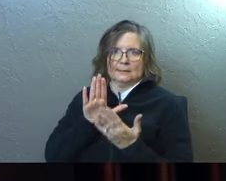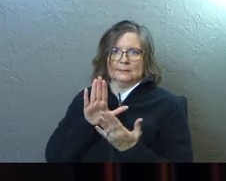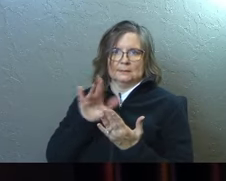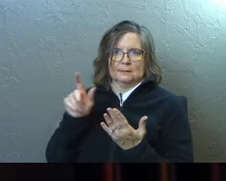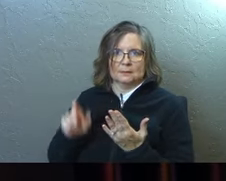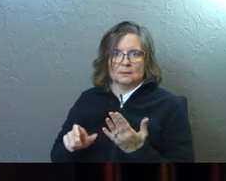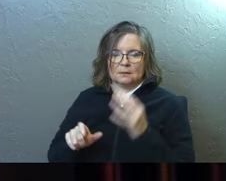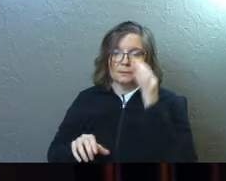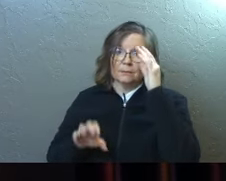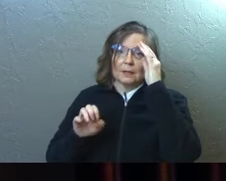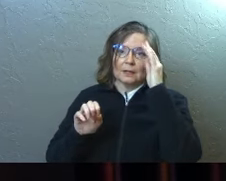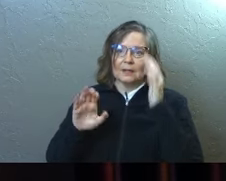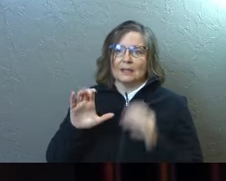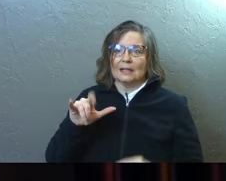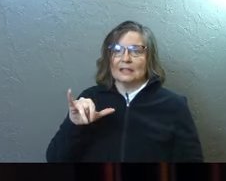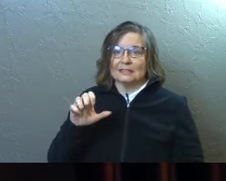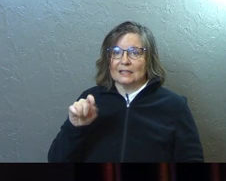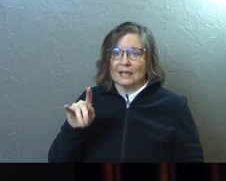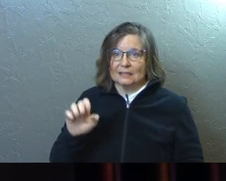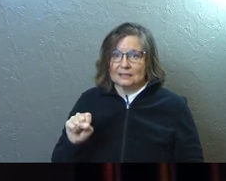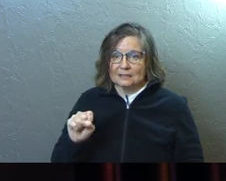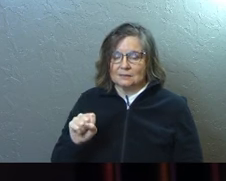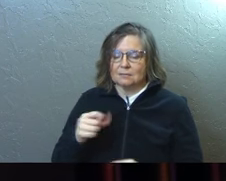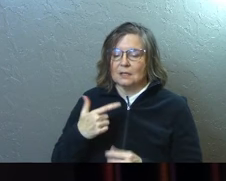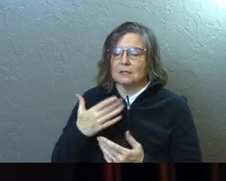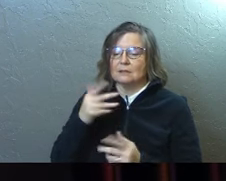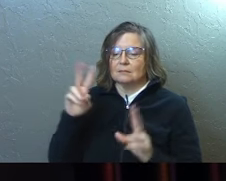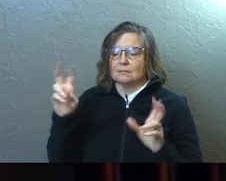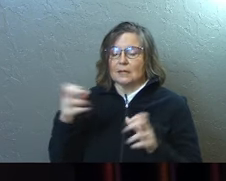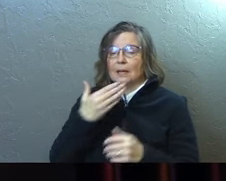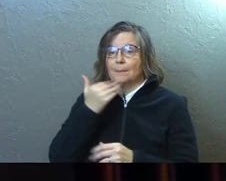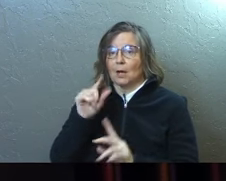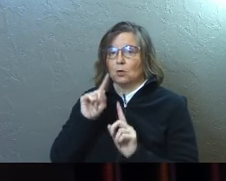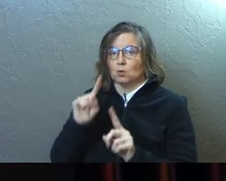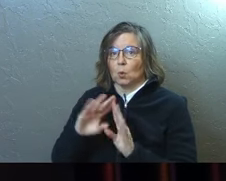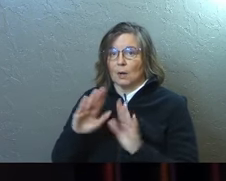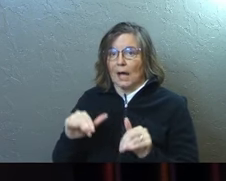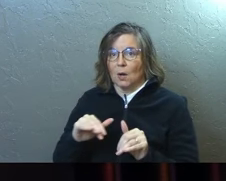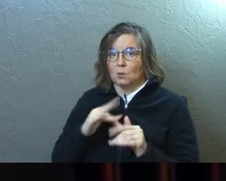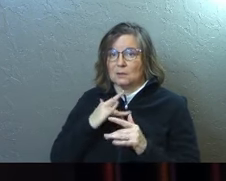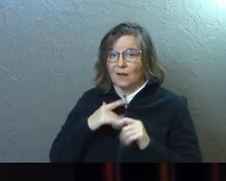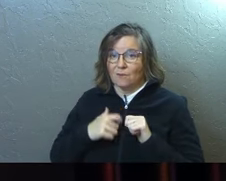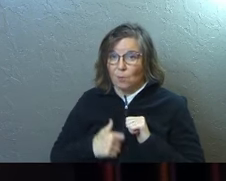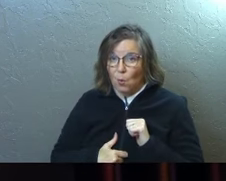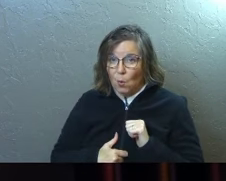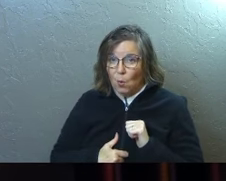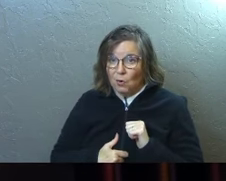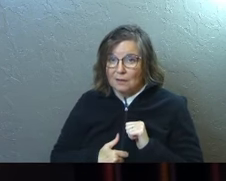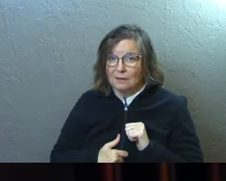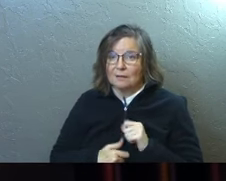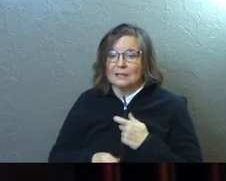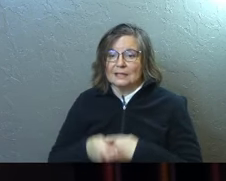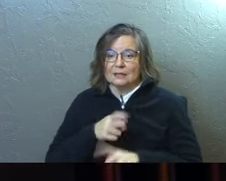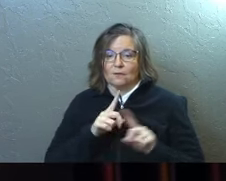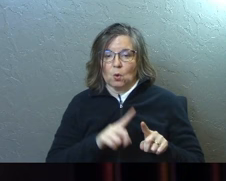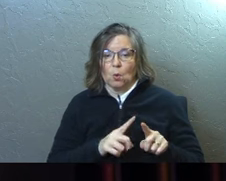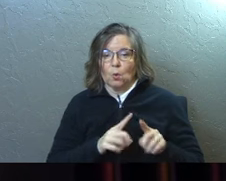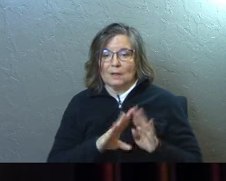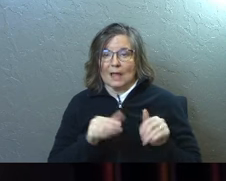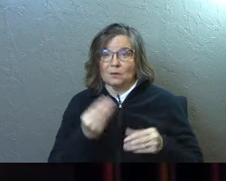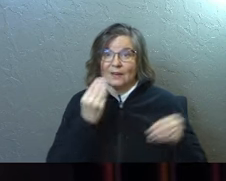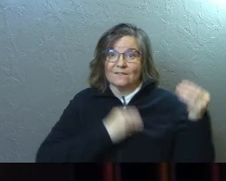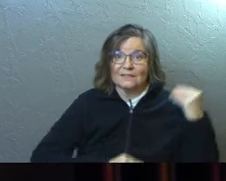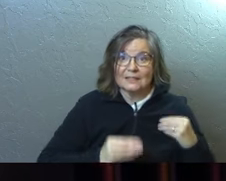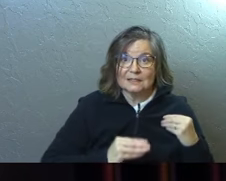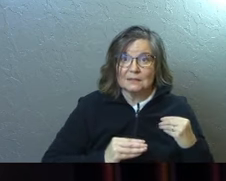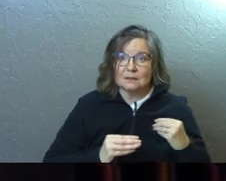Ecclesiastes 7-2, I love this verse. It is better to go to the house of mourning than to go to the house of feasting, for this is the end of all mankind, and